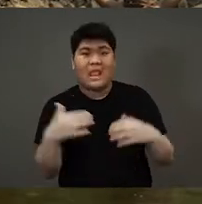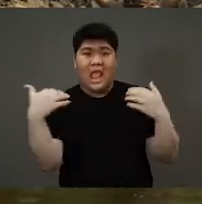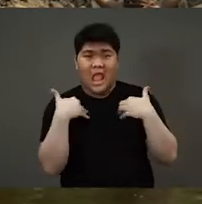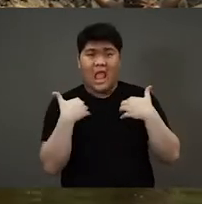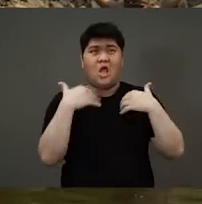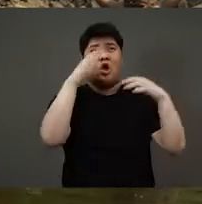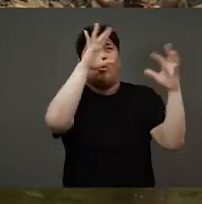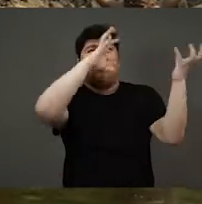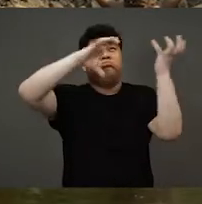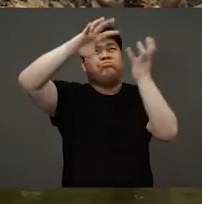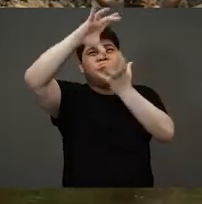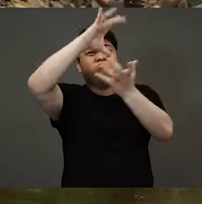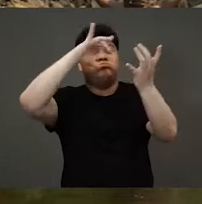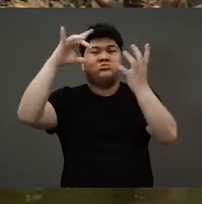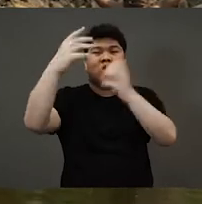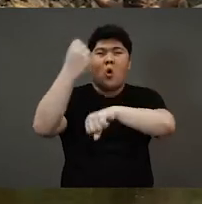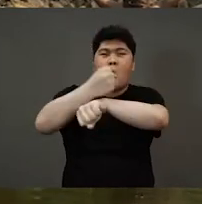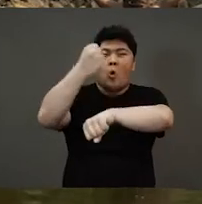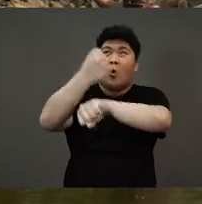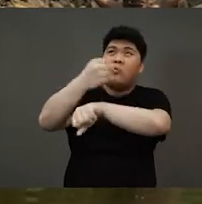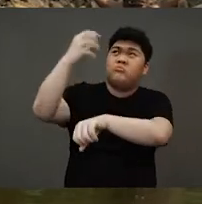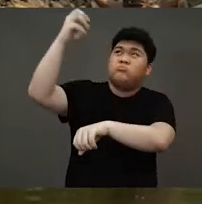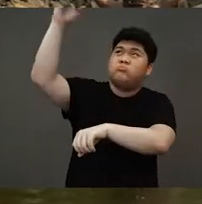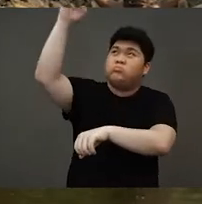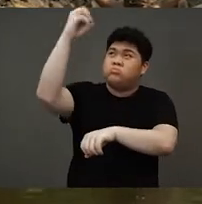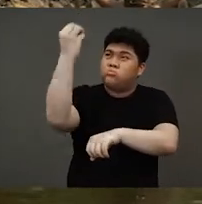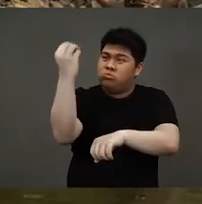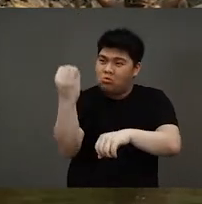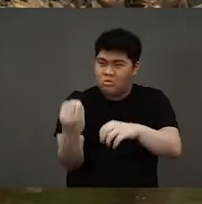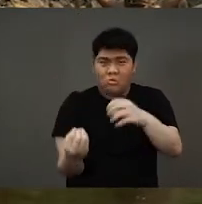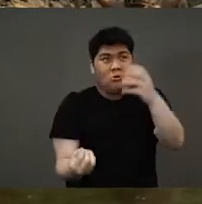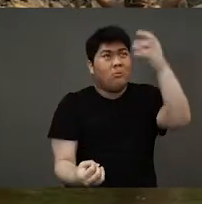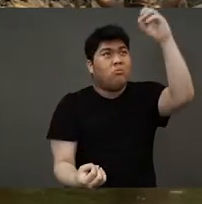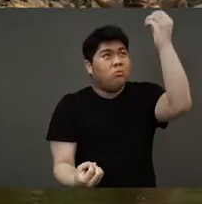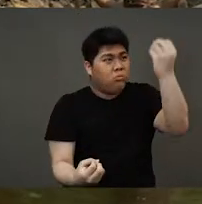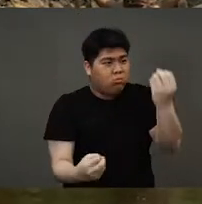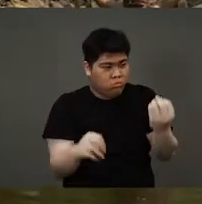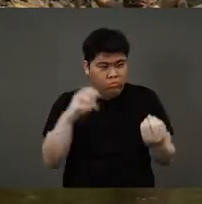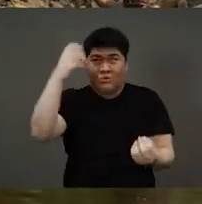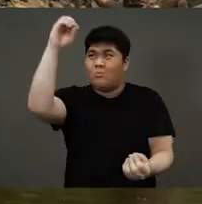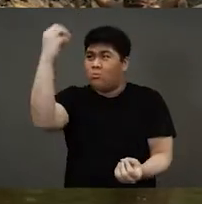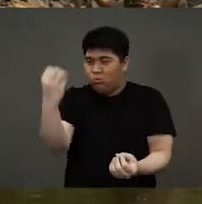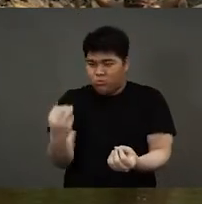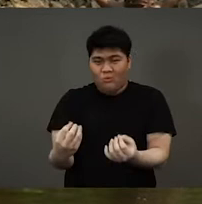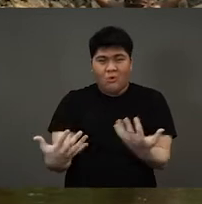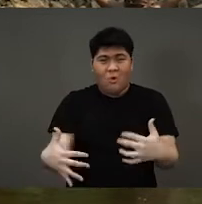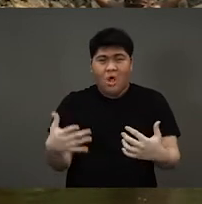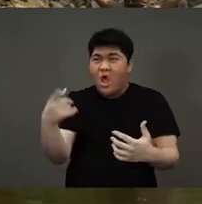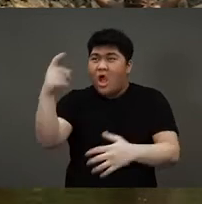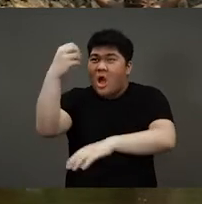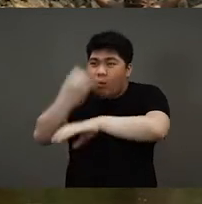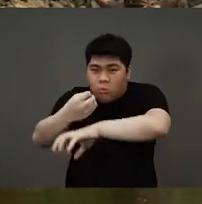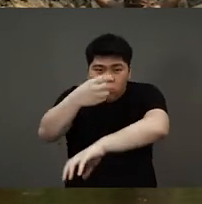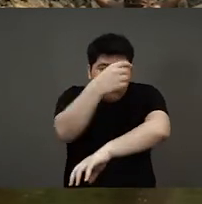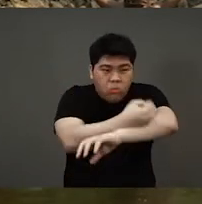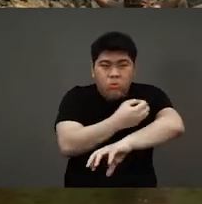was movement, there was rocks and stones and pebbles coming down from above. It was the monkeys and the animals